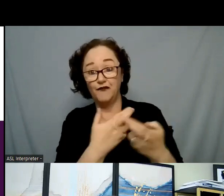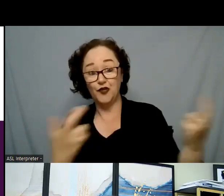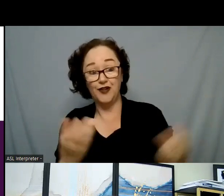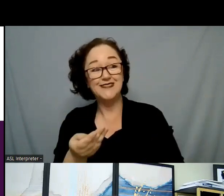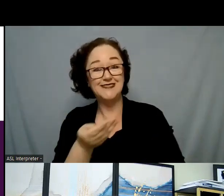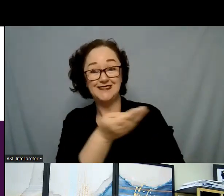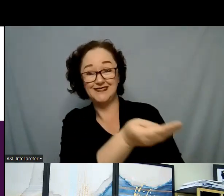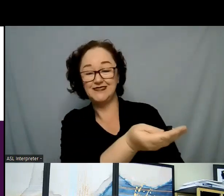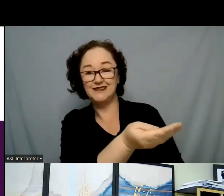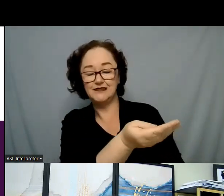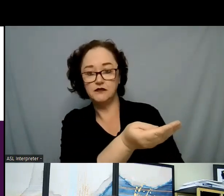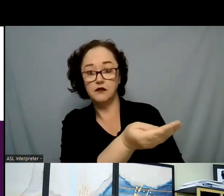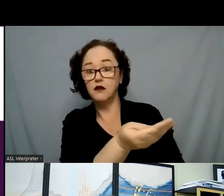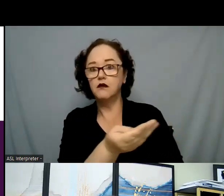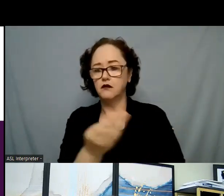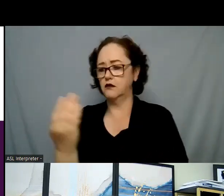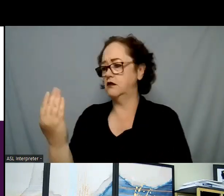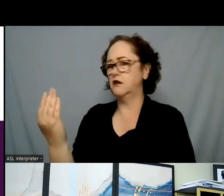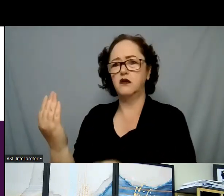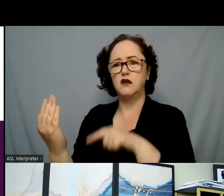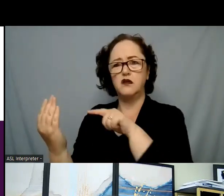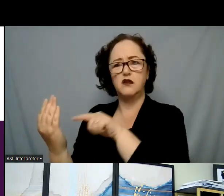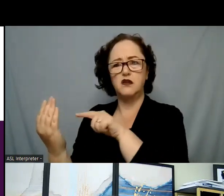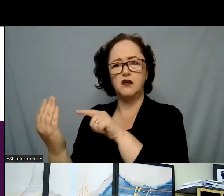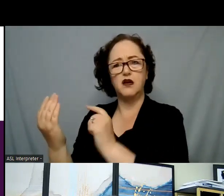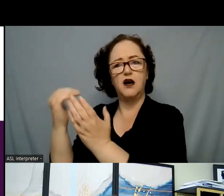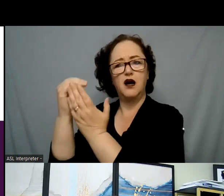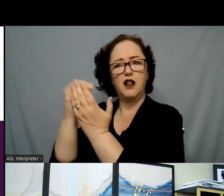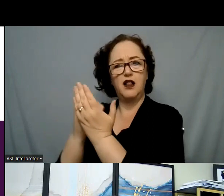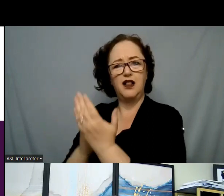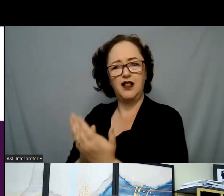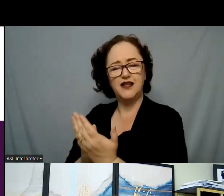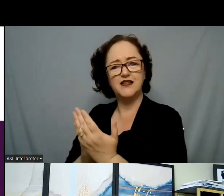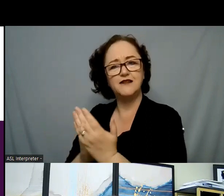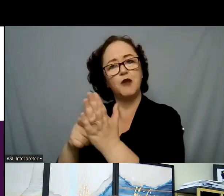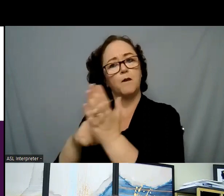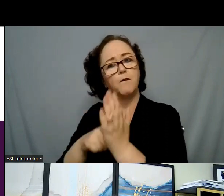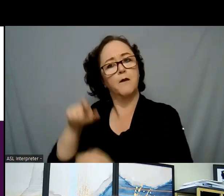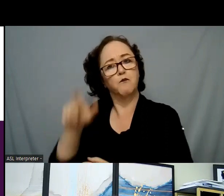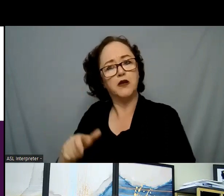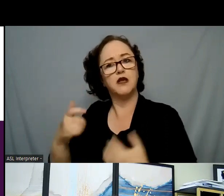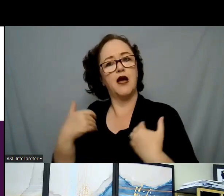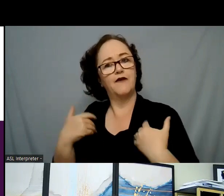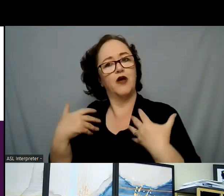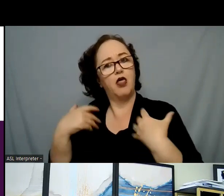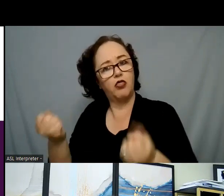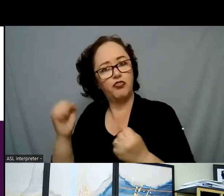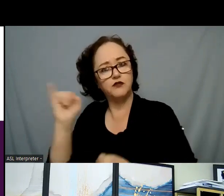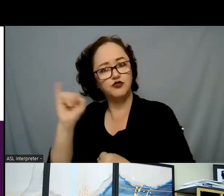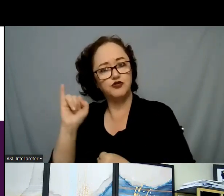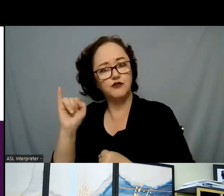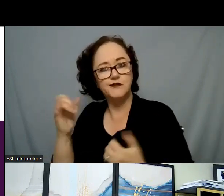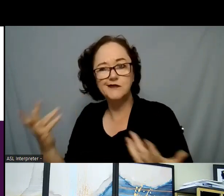a list of referrals that only lists places that accept health insurance. Why? Because for that person,